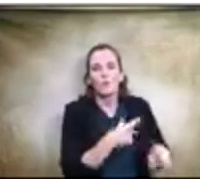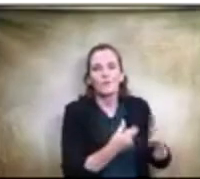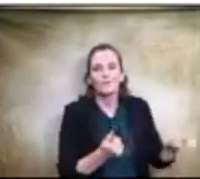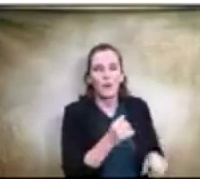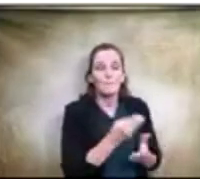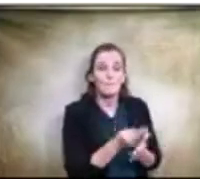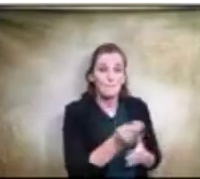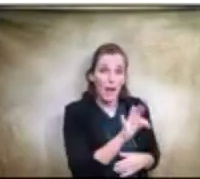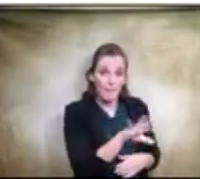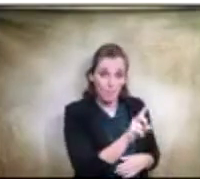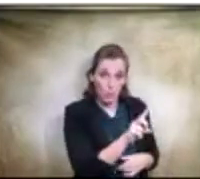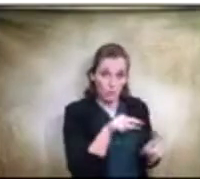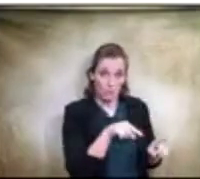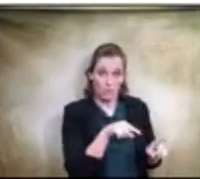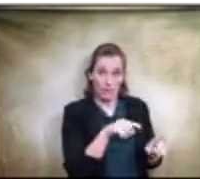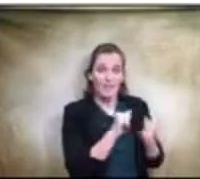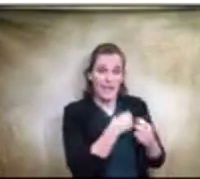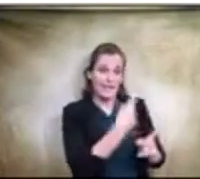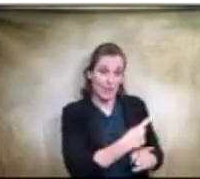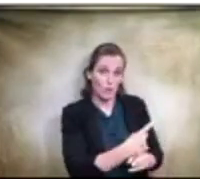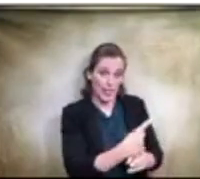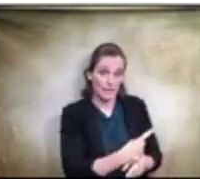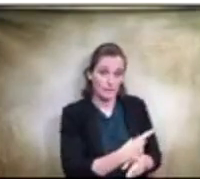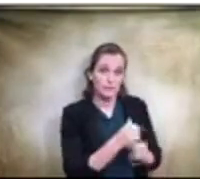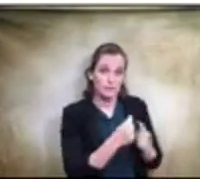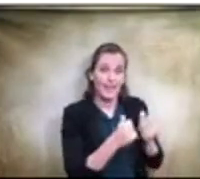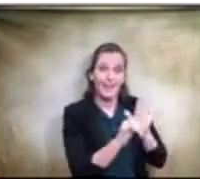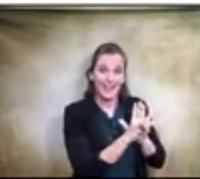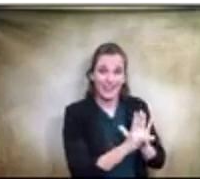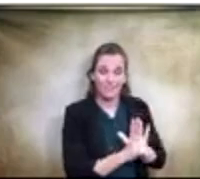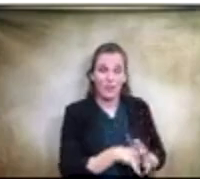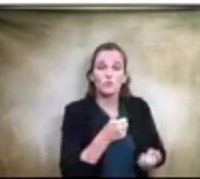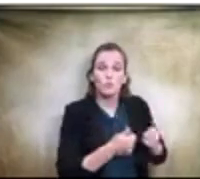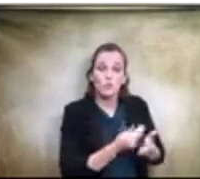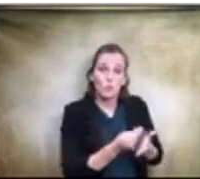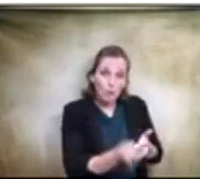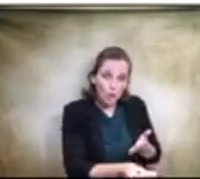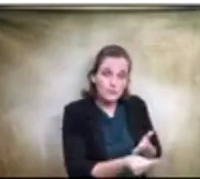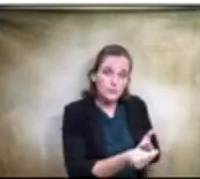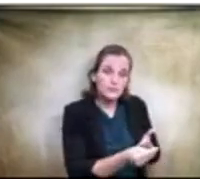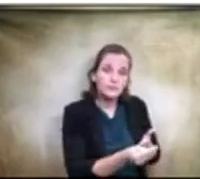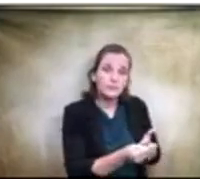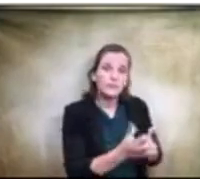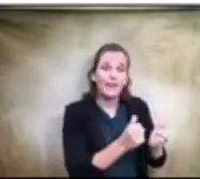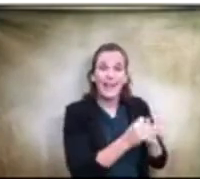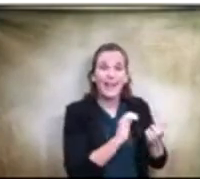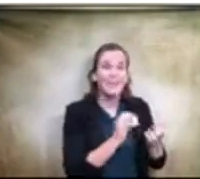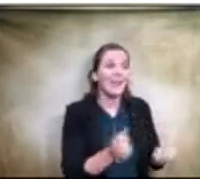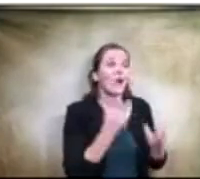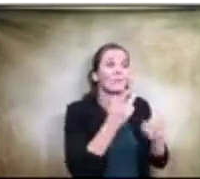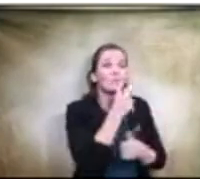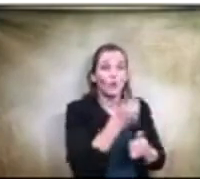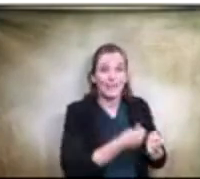that calculates and identifies which purchases that they received and how much for each so from